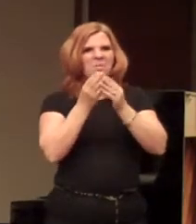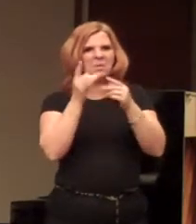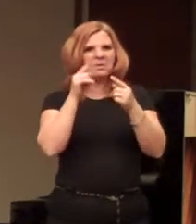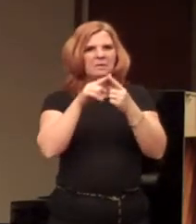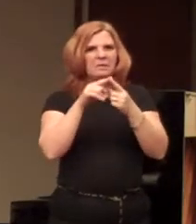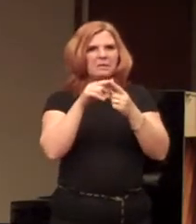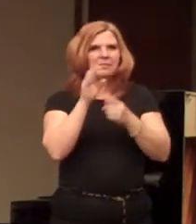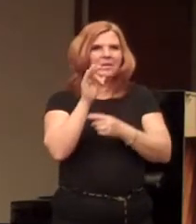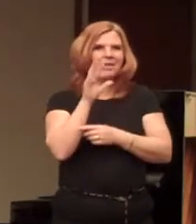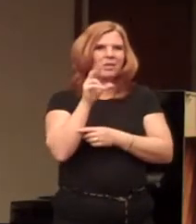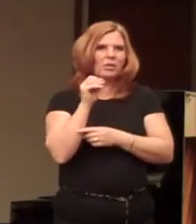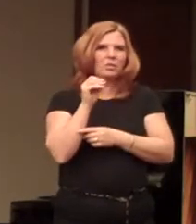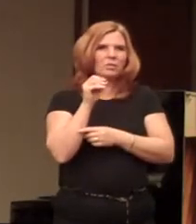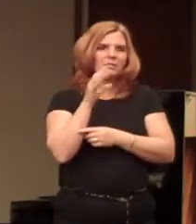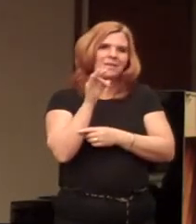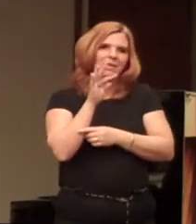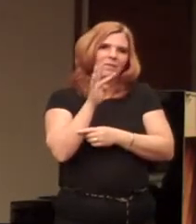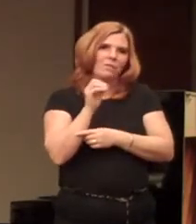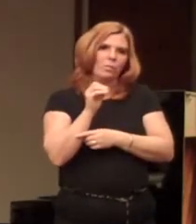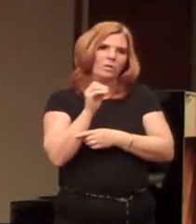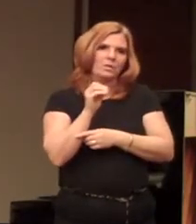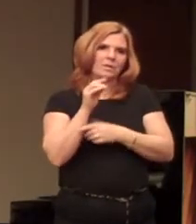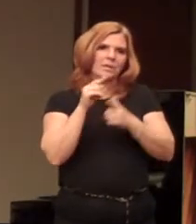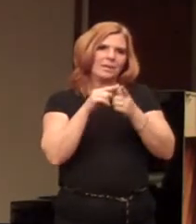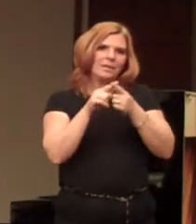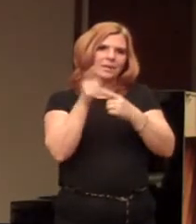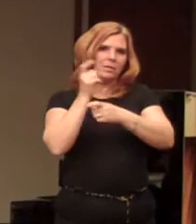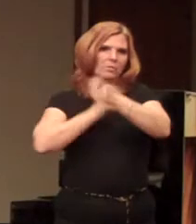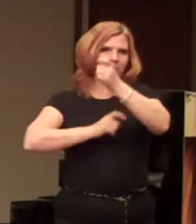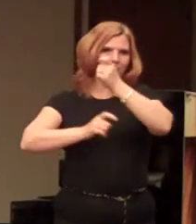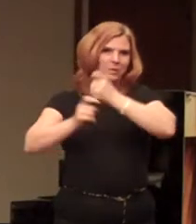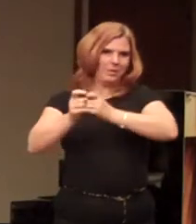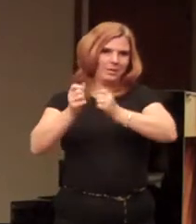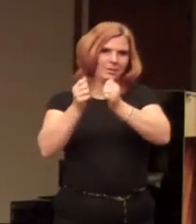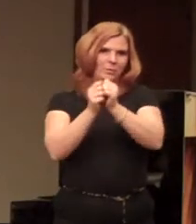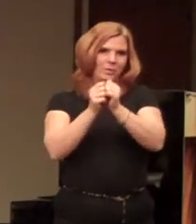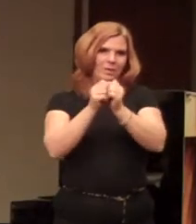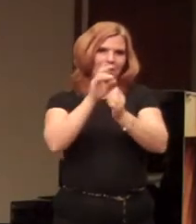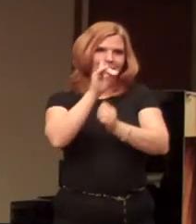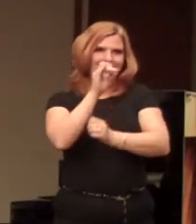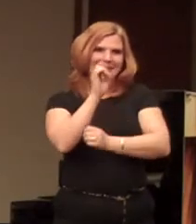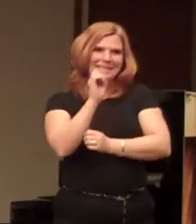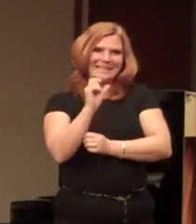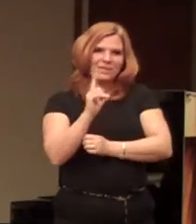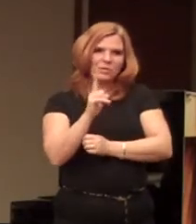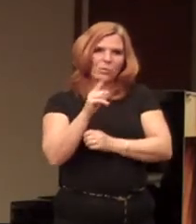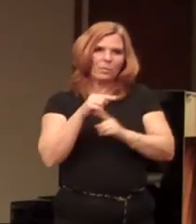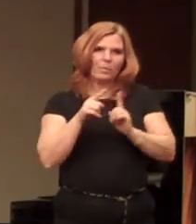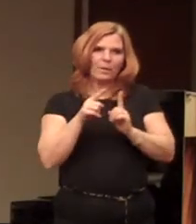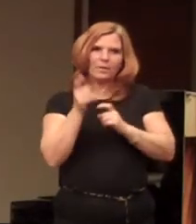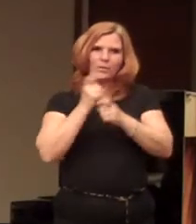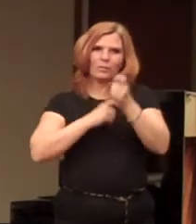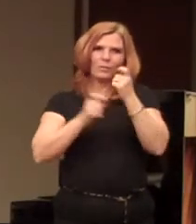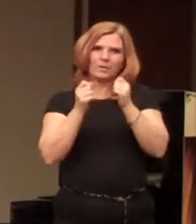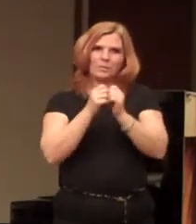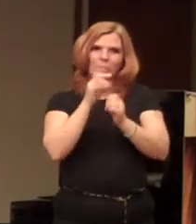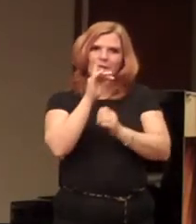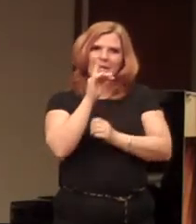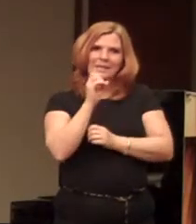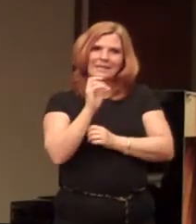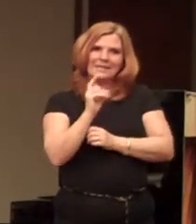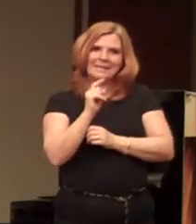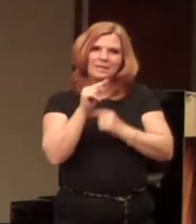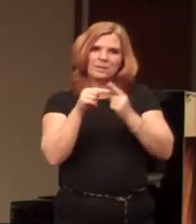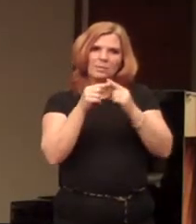into the 30s and into the 40s. They'll be gradually replaced with diesels. But you're only going to replace them with diesels